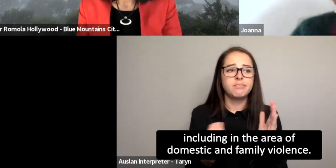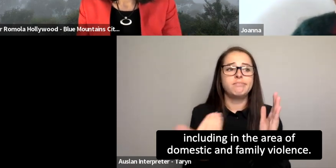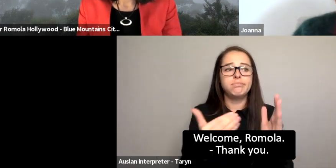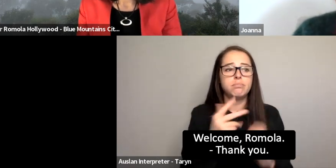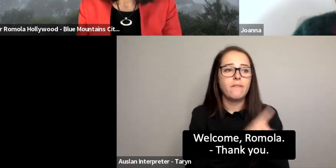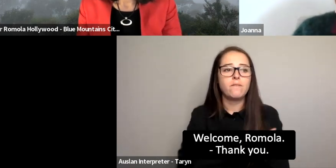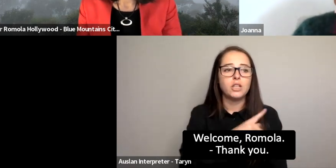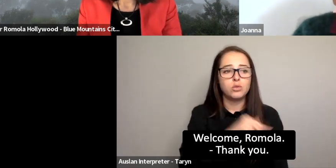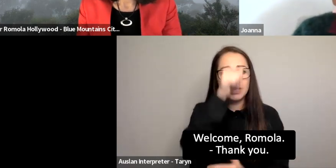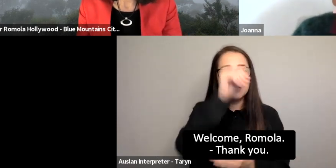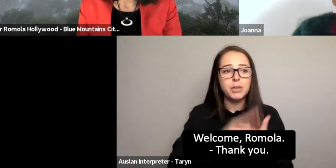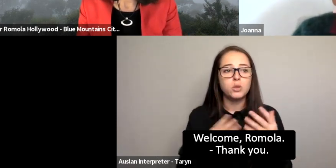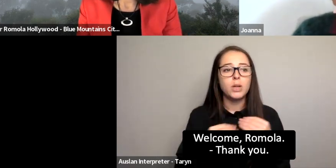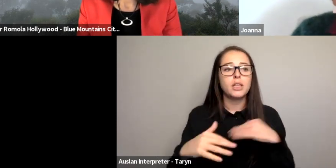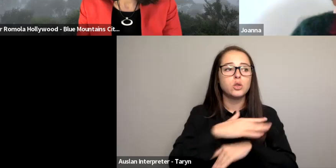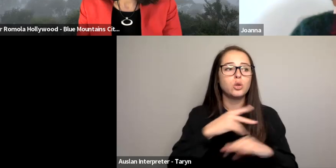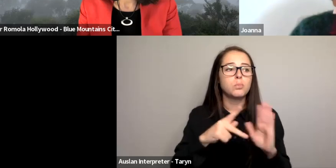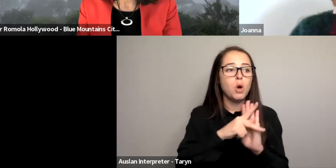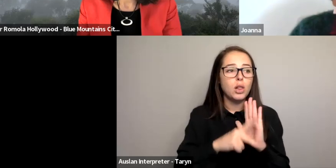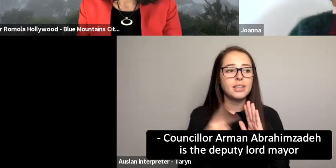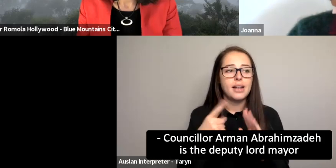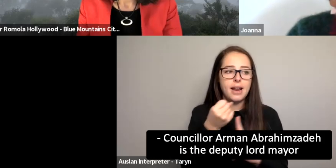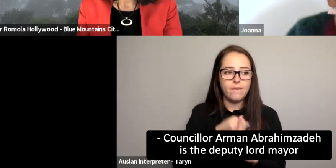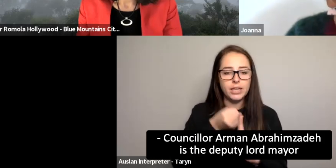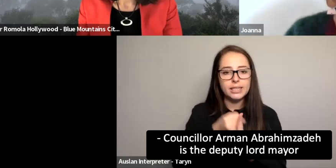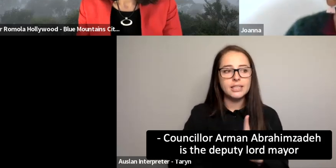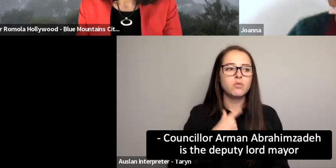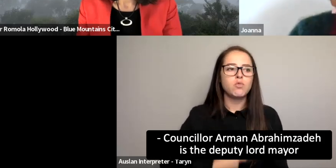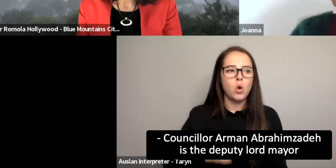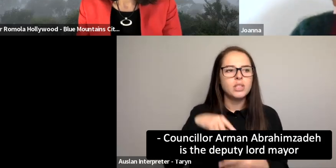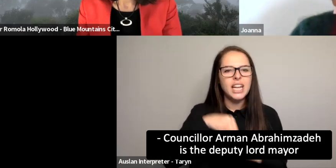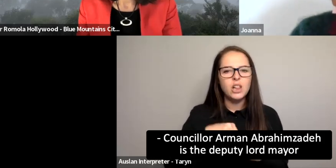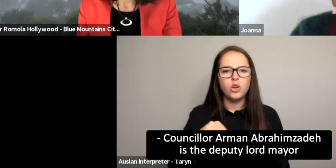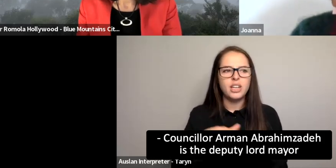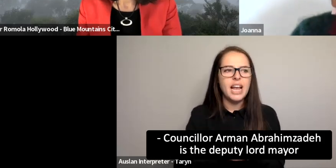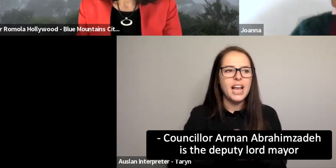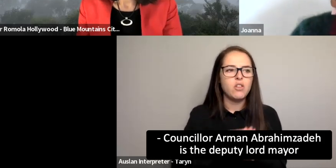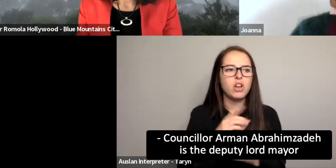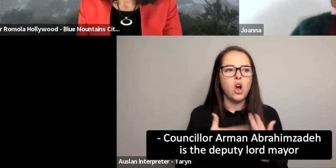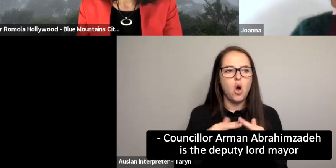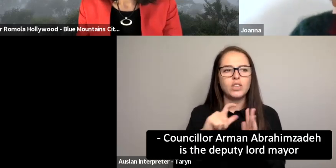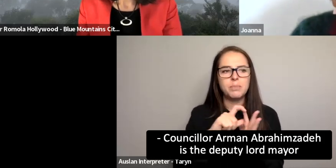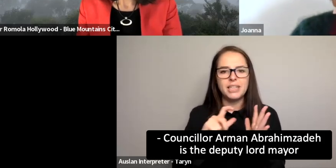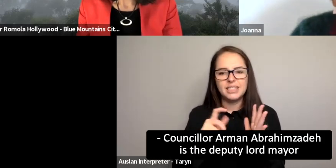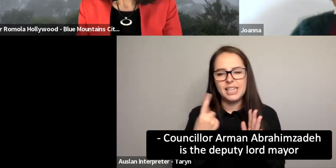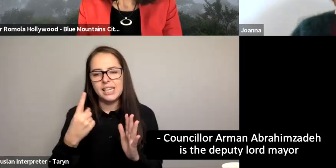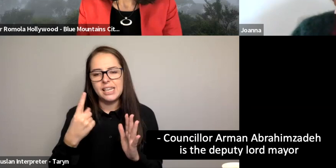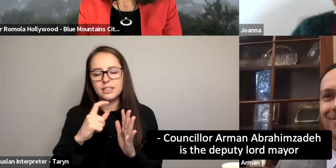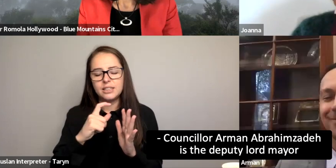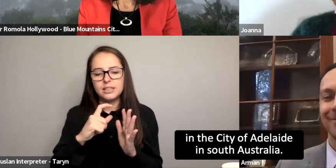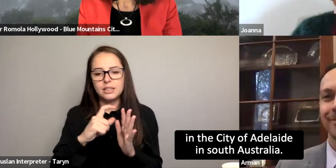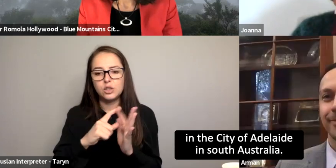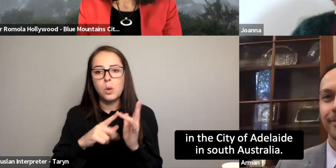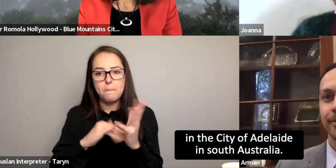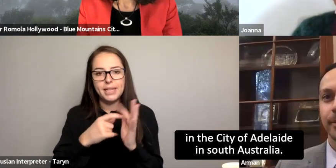violence. Welcome, Romola. you. Councillor Arman Abrahimzadeh is the deputy lord